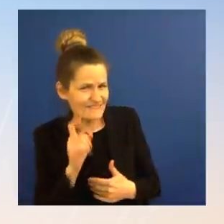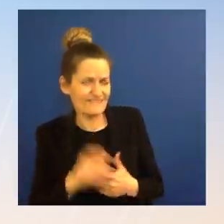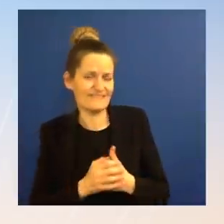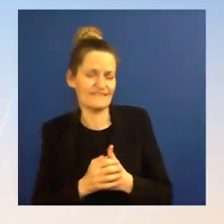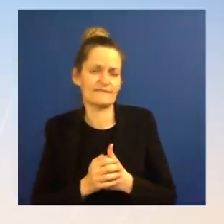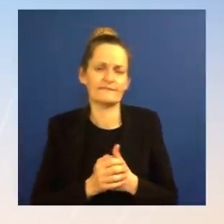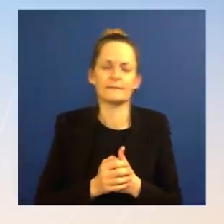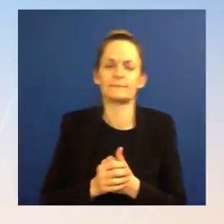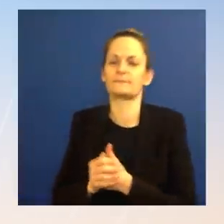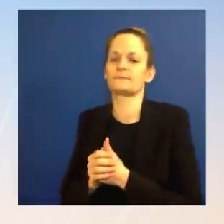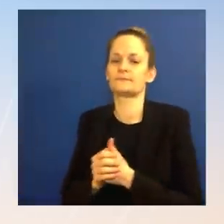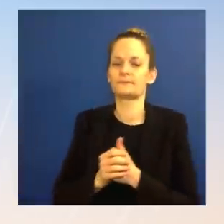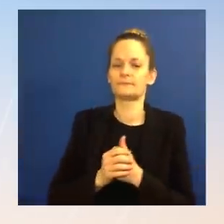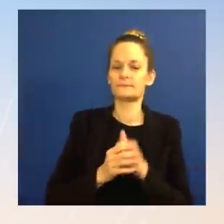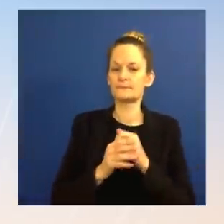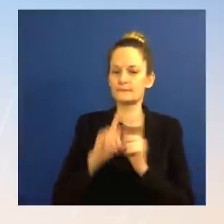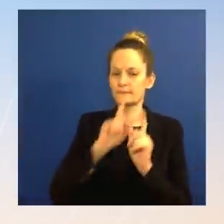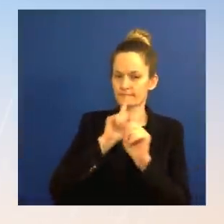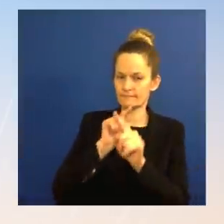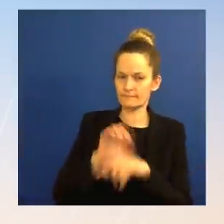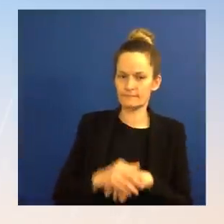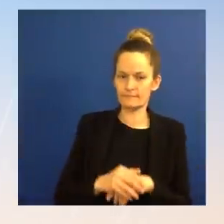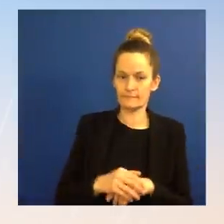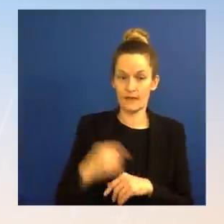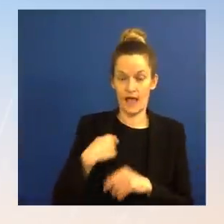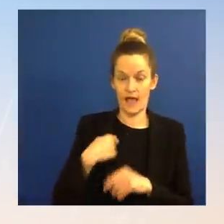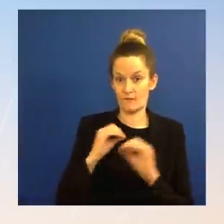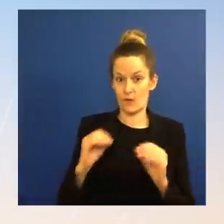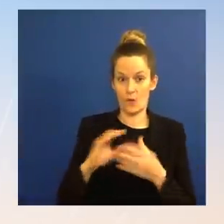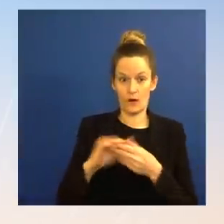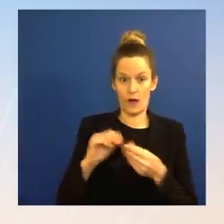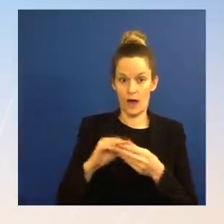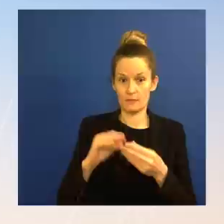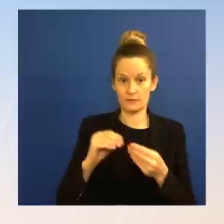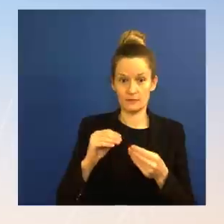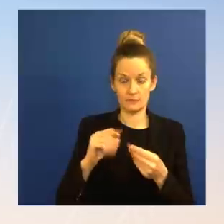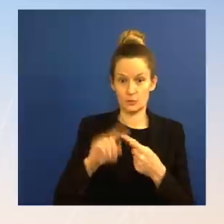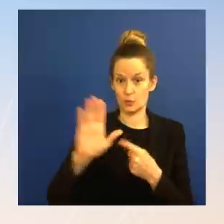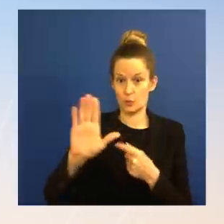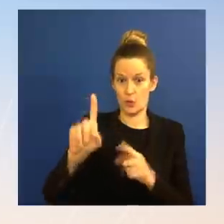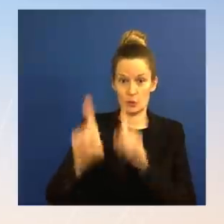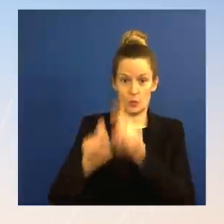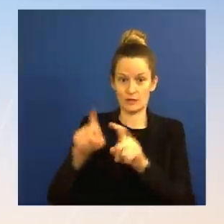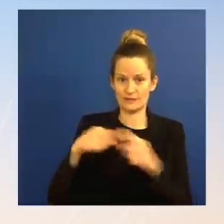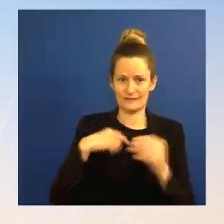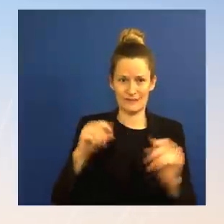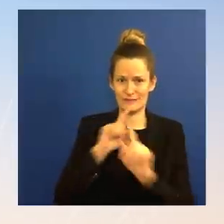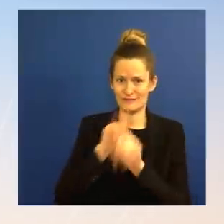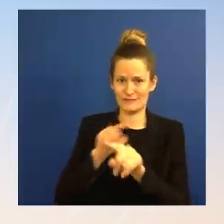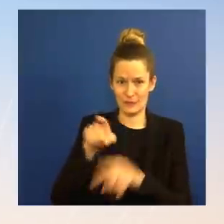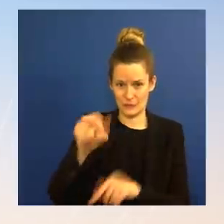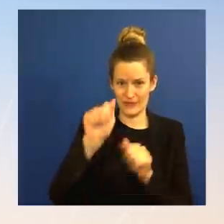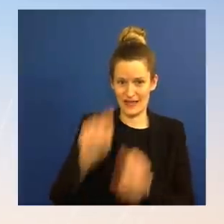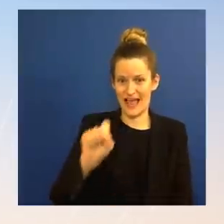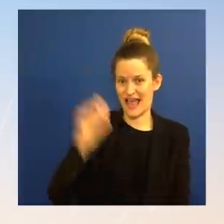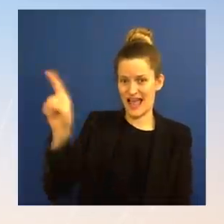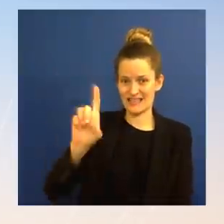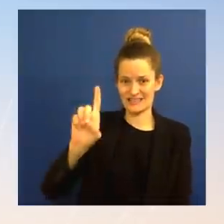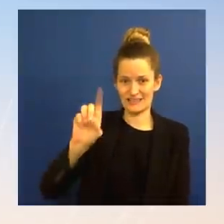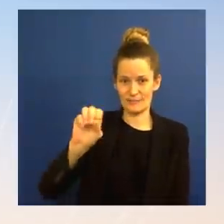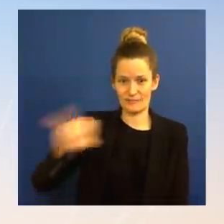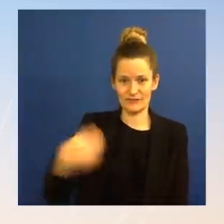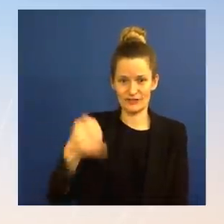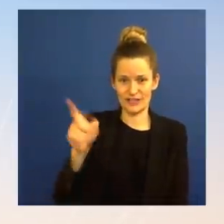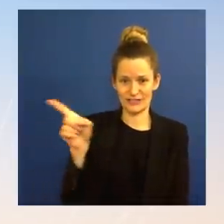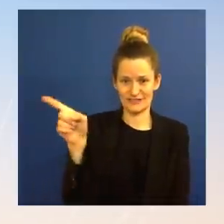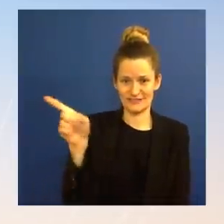on your questions. Obviously, this is an investigation I put you in the Department of Justice, members of Congress. Obviously, we have serious respect